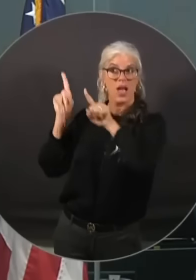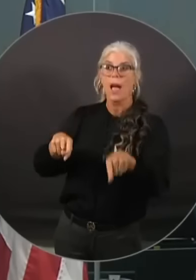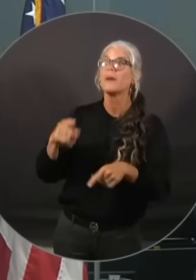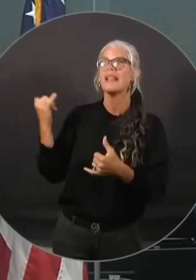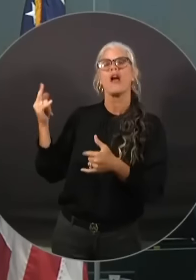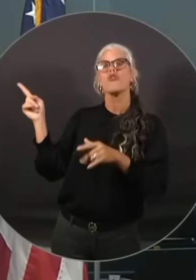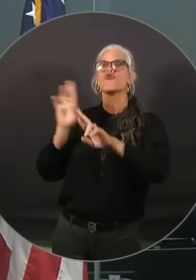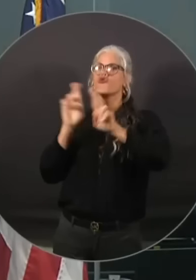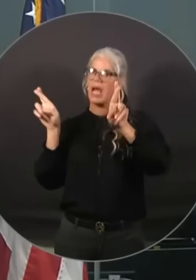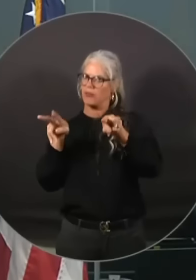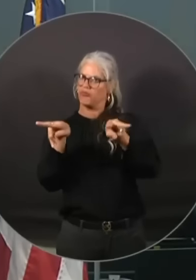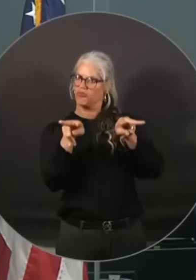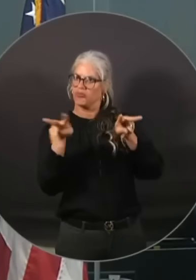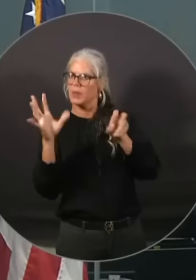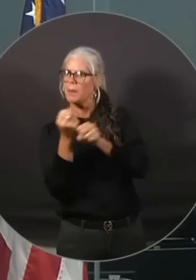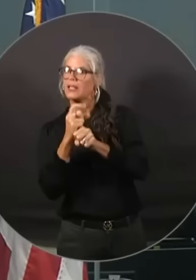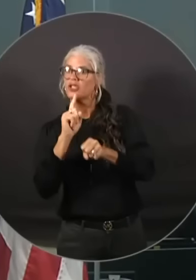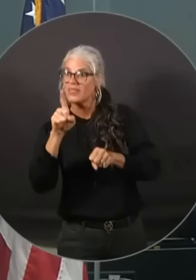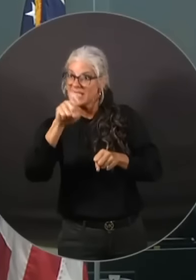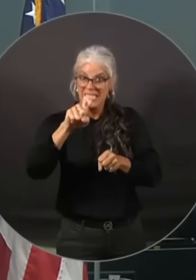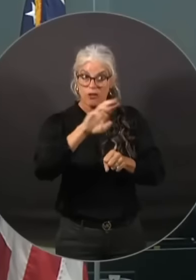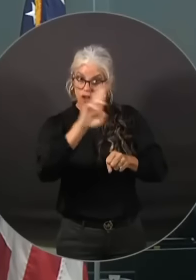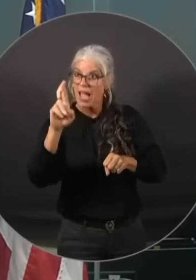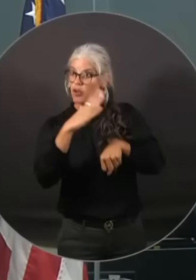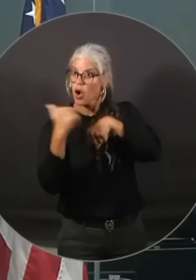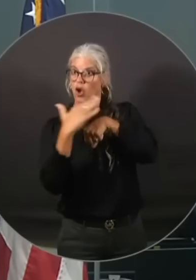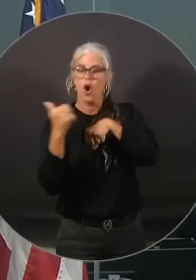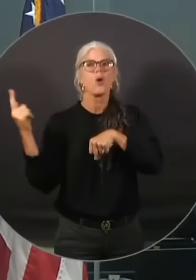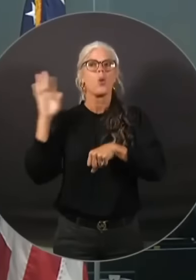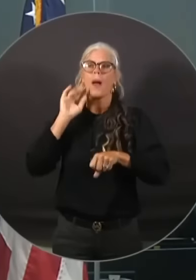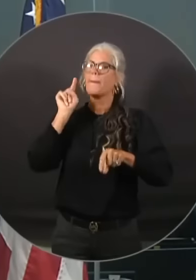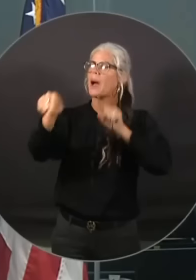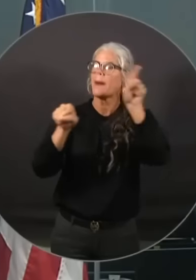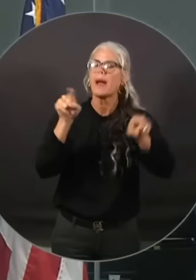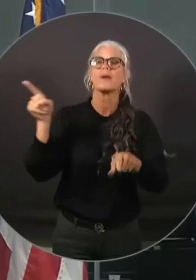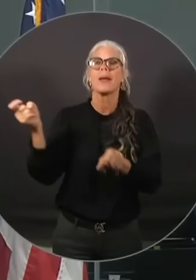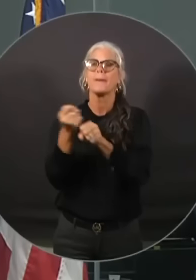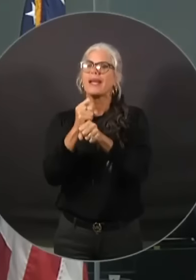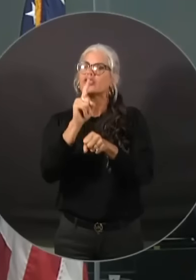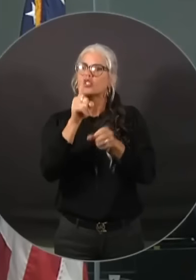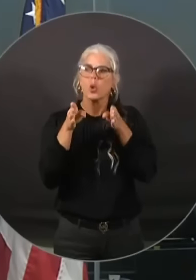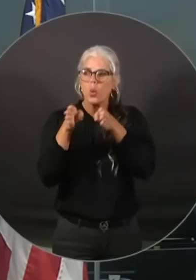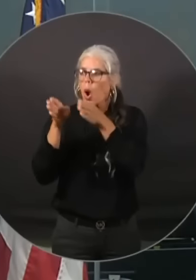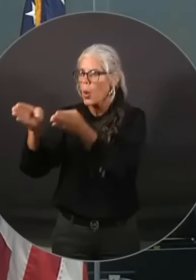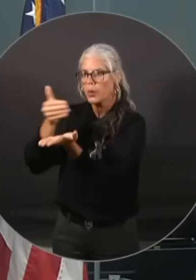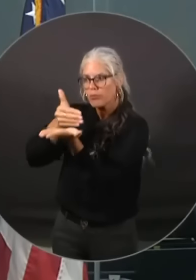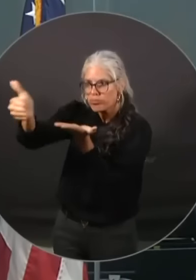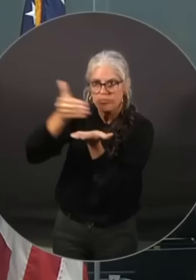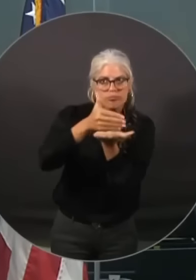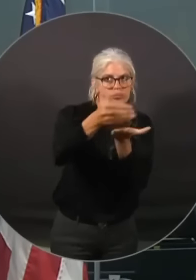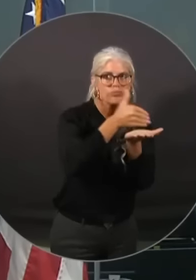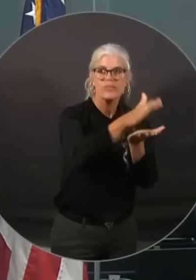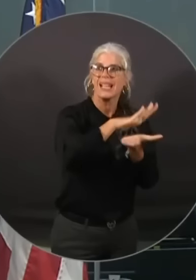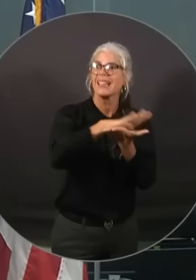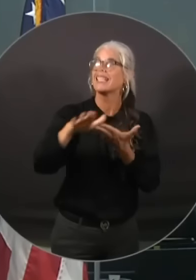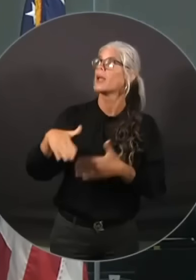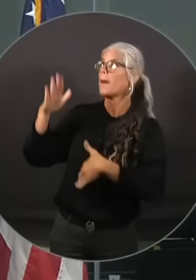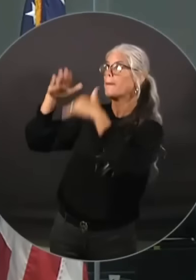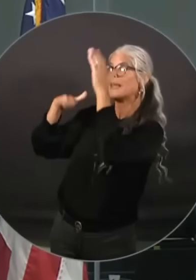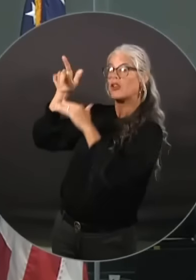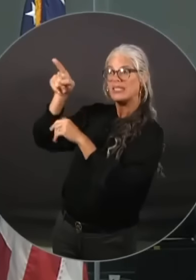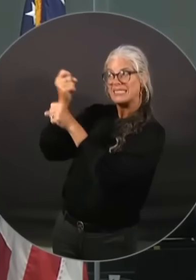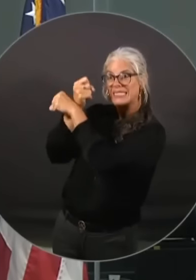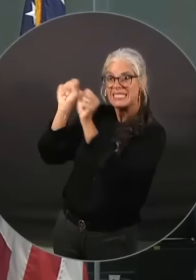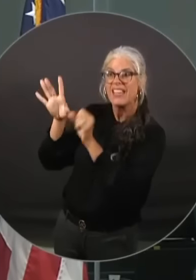includes search and rescue, route clearance, distribution and protection of critical infrastructure. They have 10 rotary